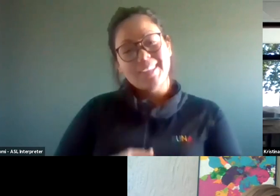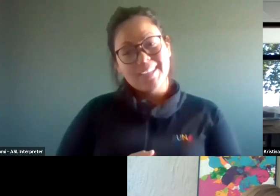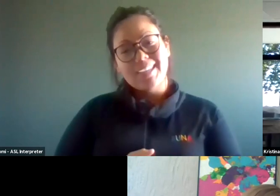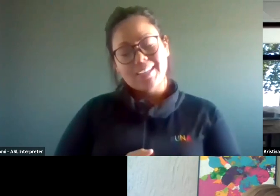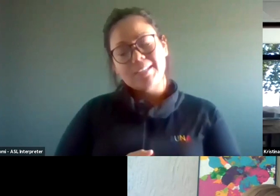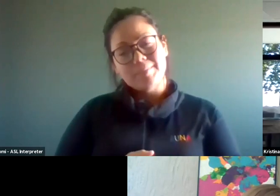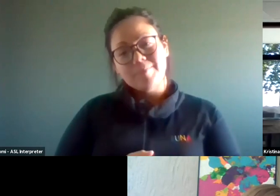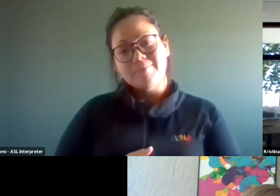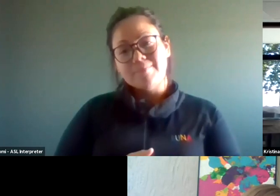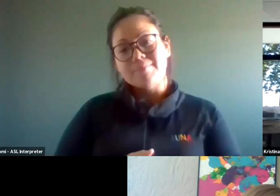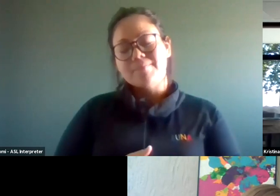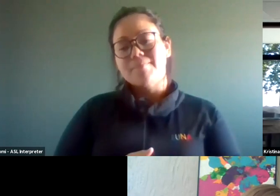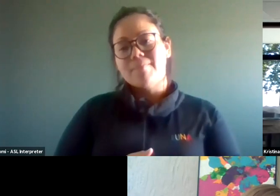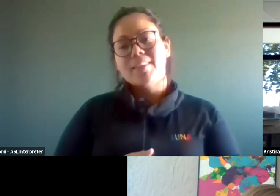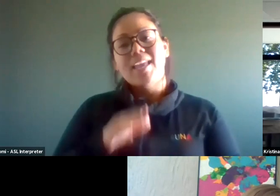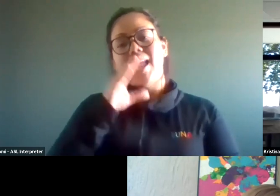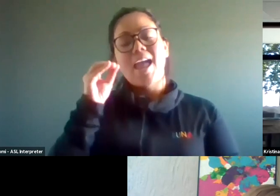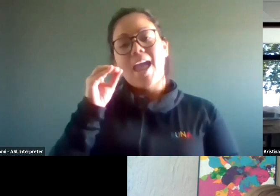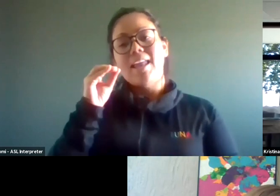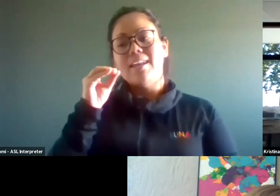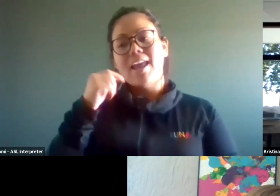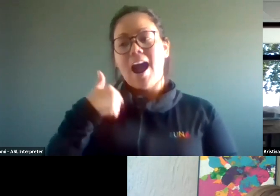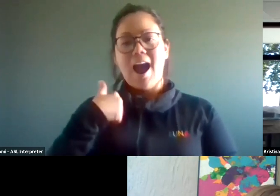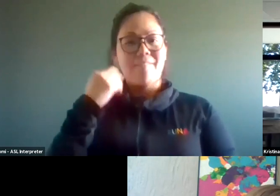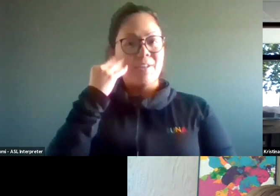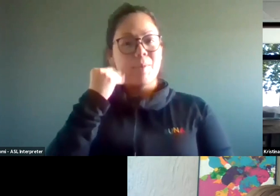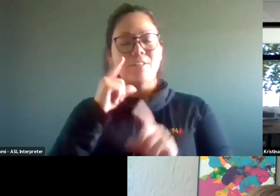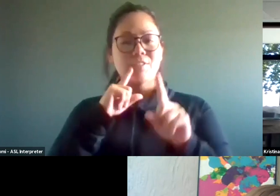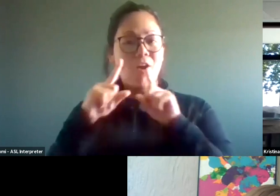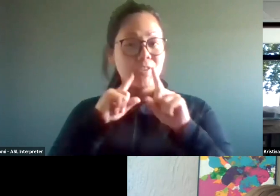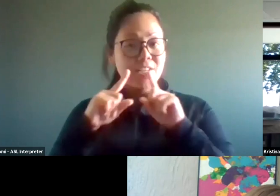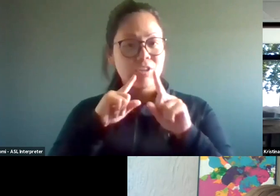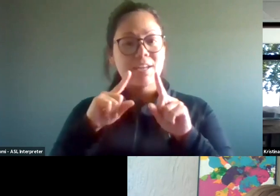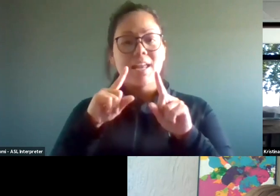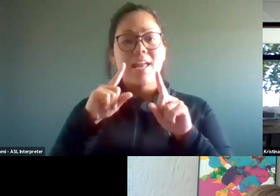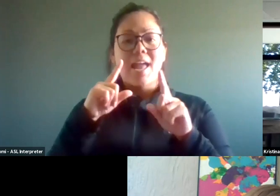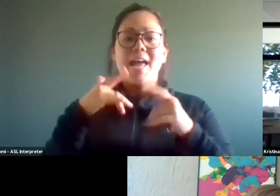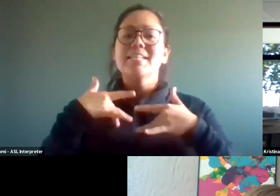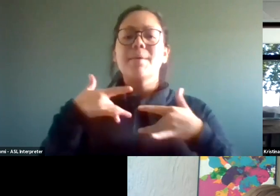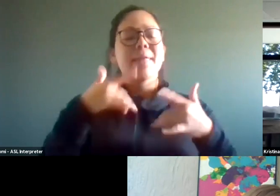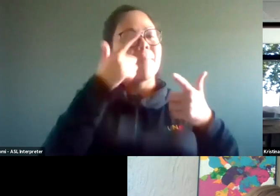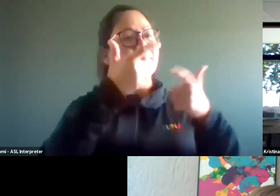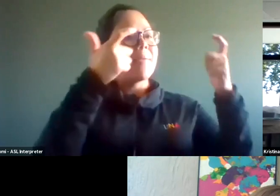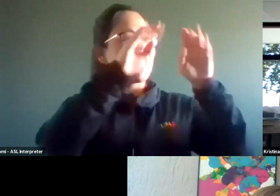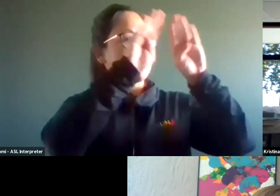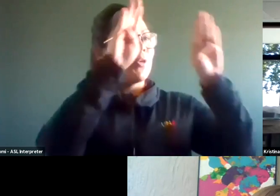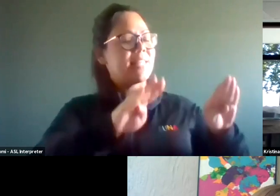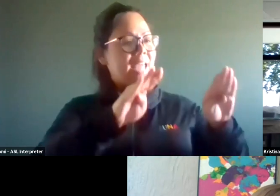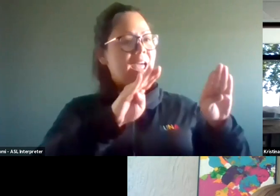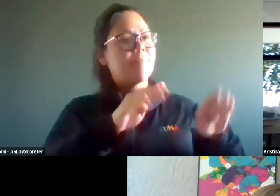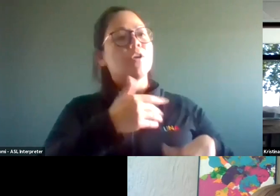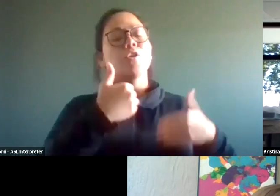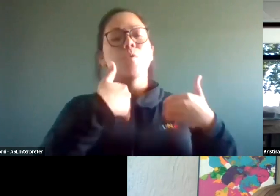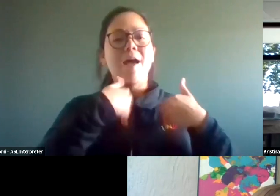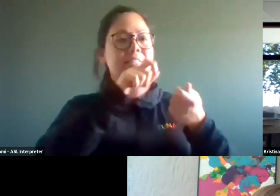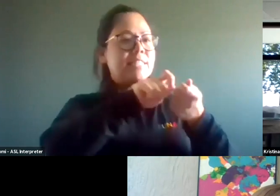And I've been in conversations where, you know, it's usually bigger museums where you have more specialized departments.